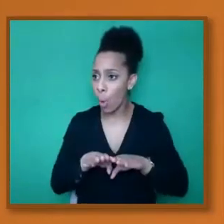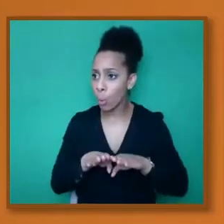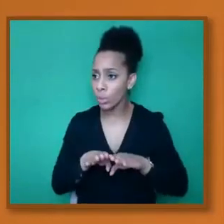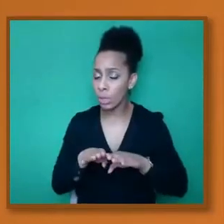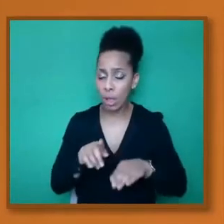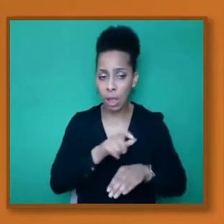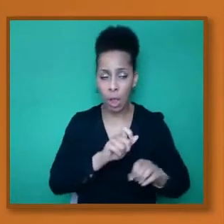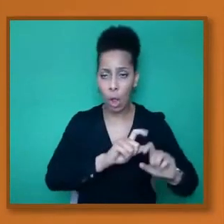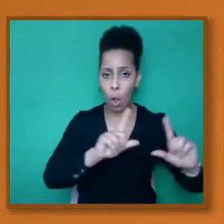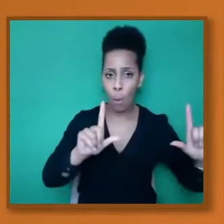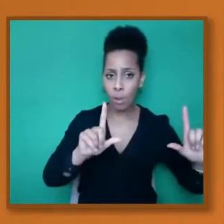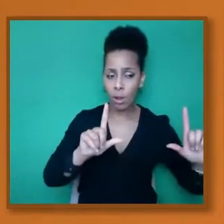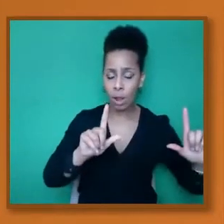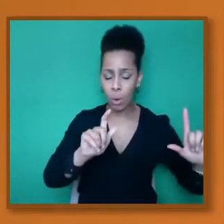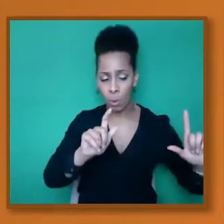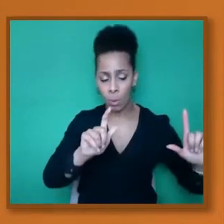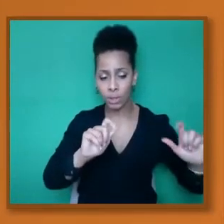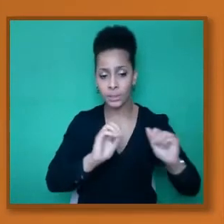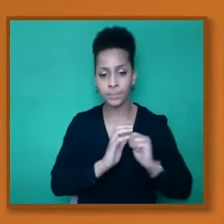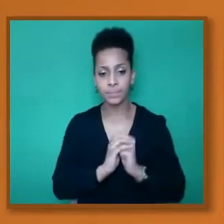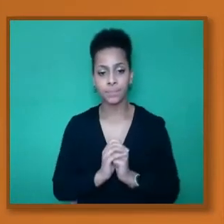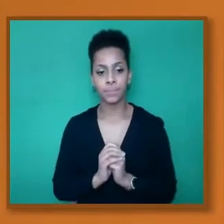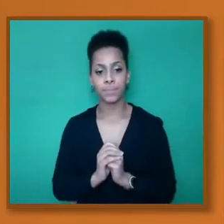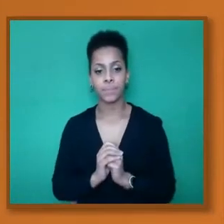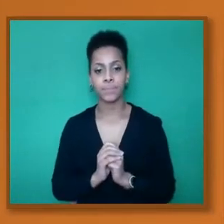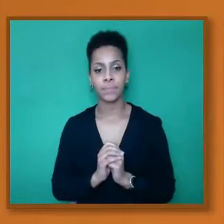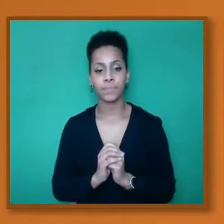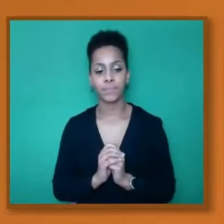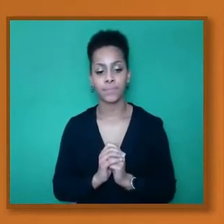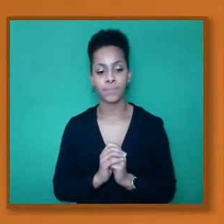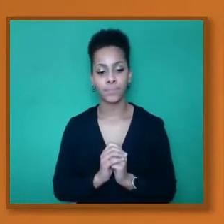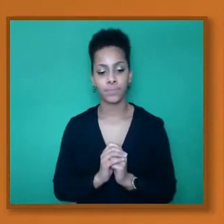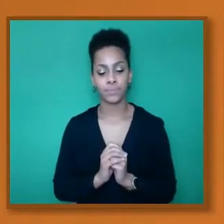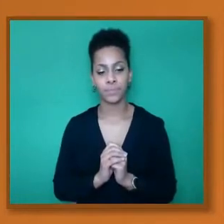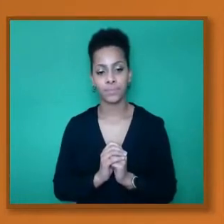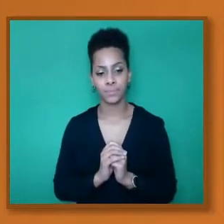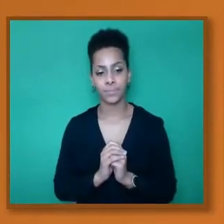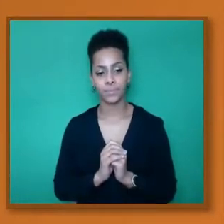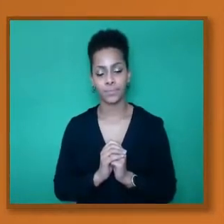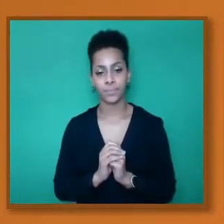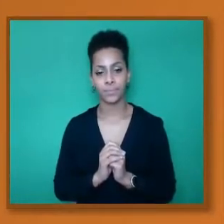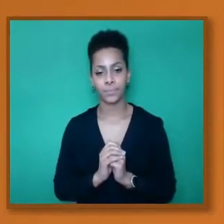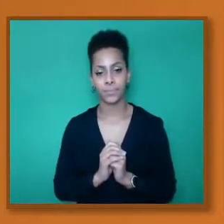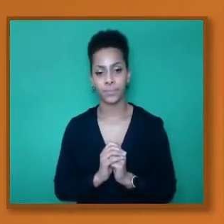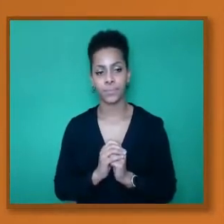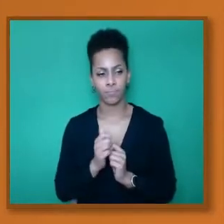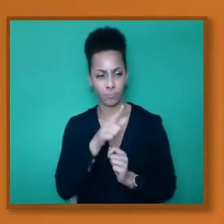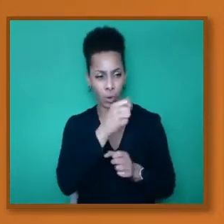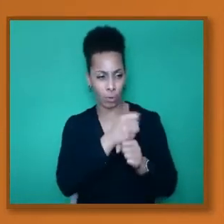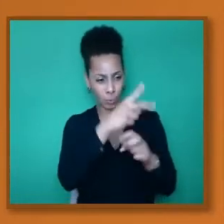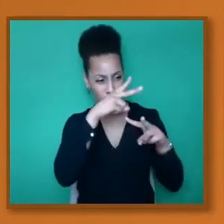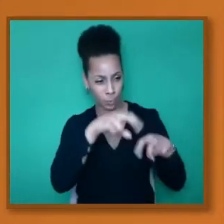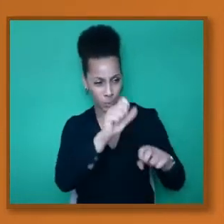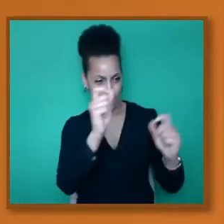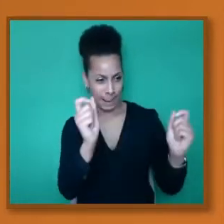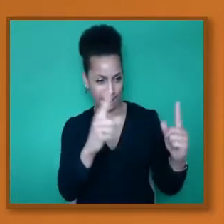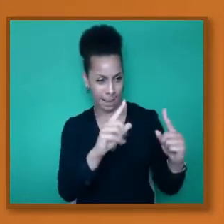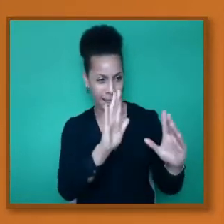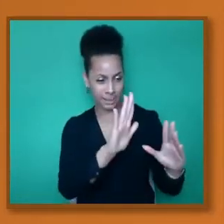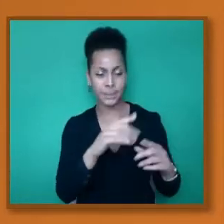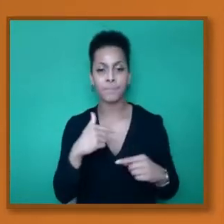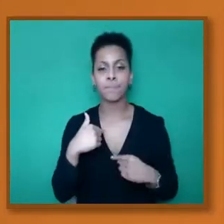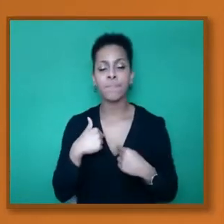It was just, while you're looking through your email, there was just one point which I would like to make. And being a kind of like pseudo